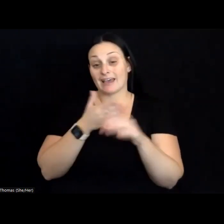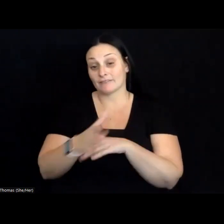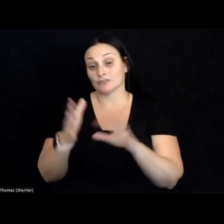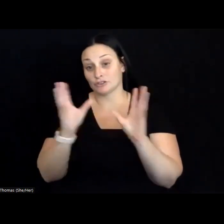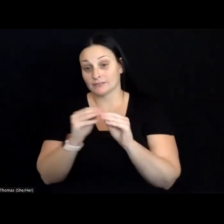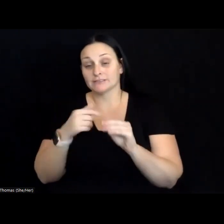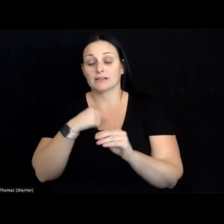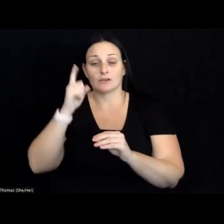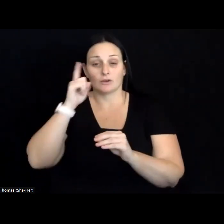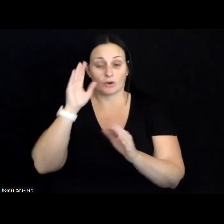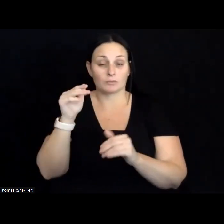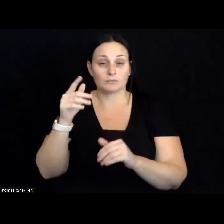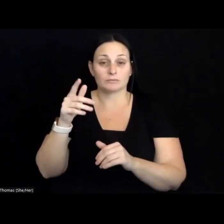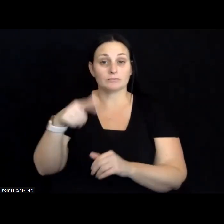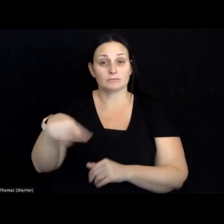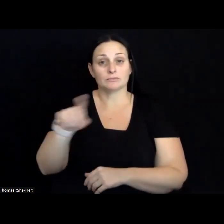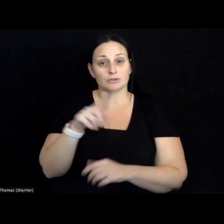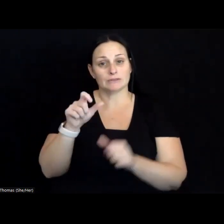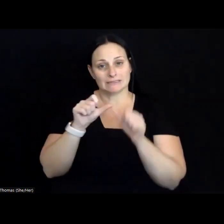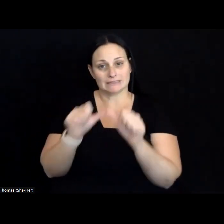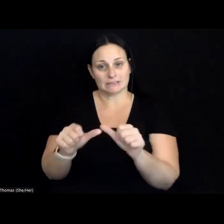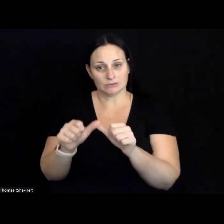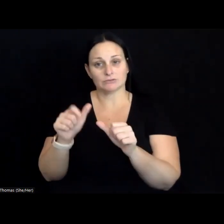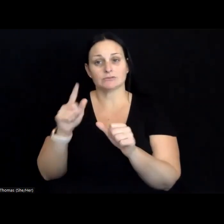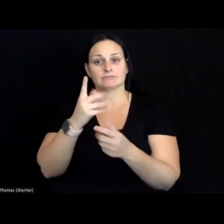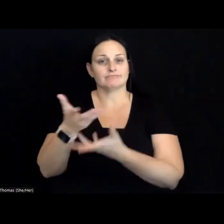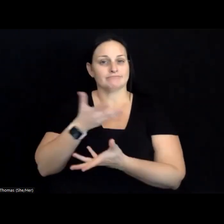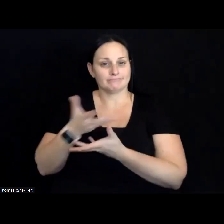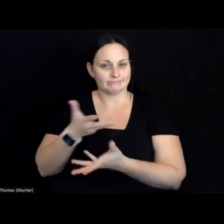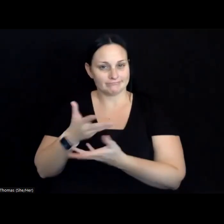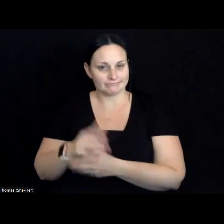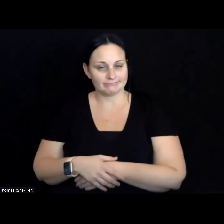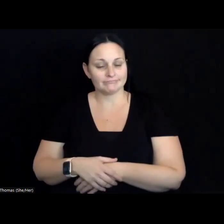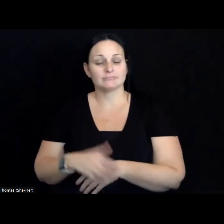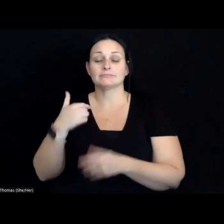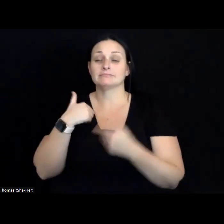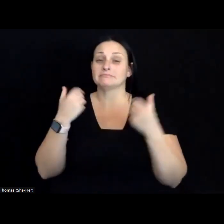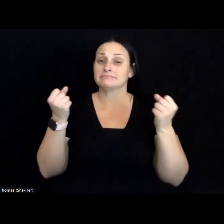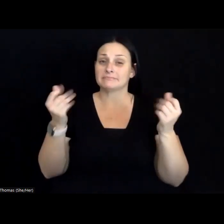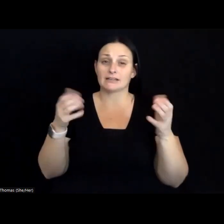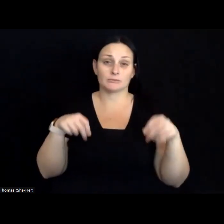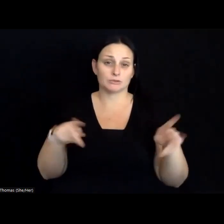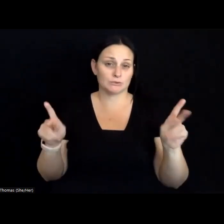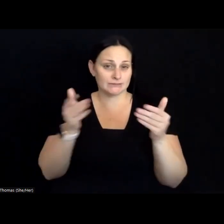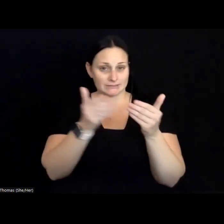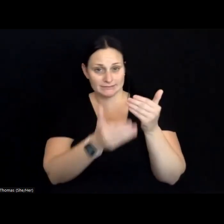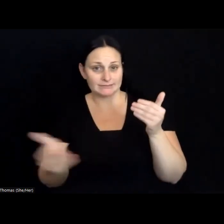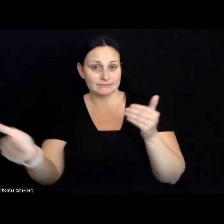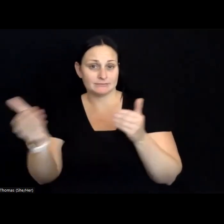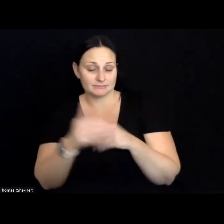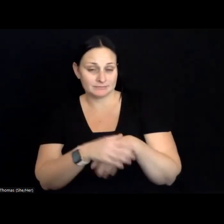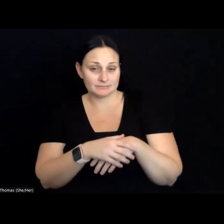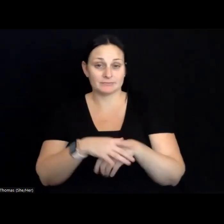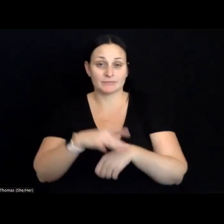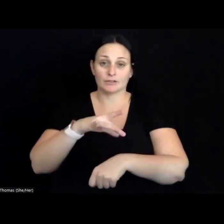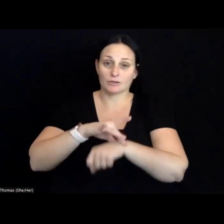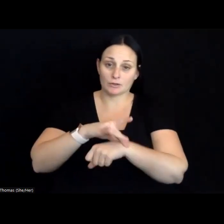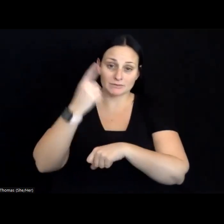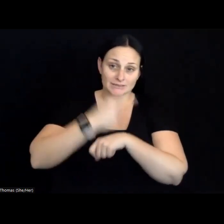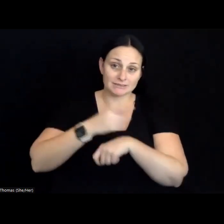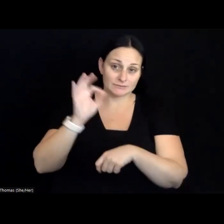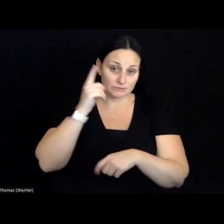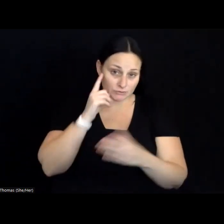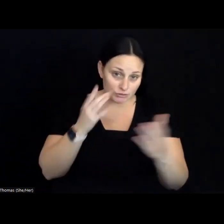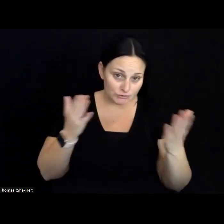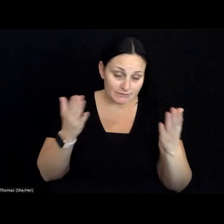that you continue to be engaged. We have many opportunities ahead. Global Days of Service,